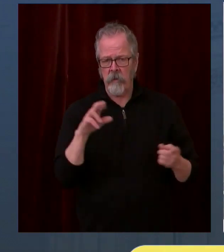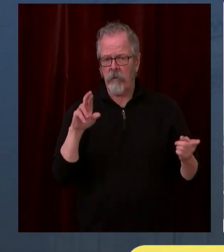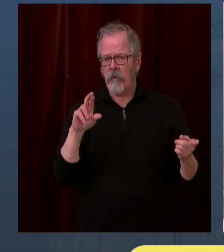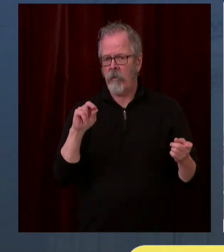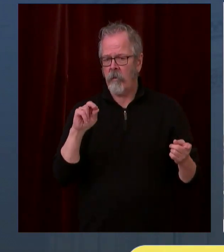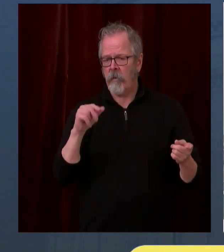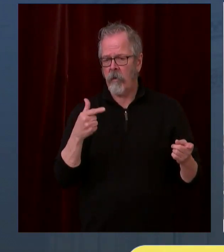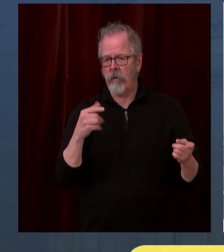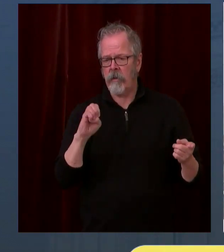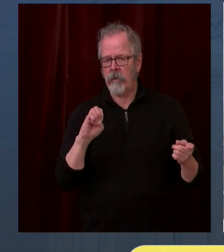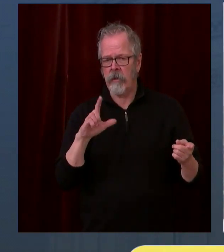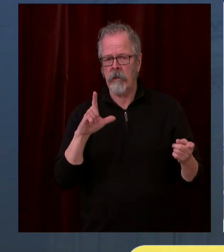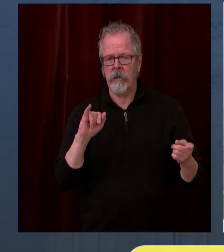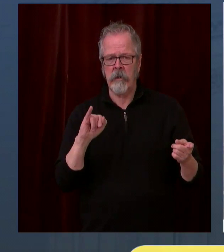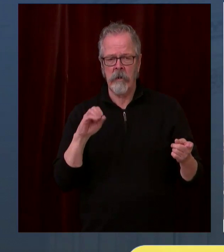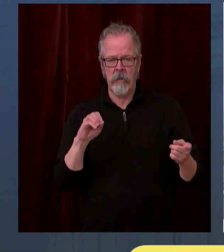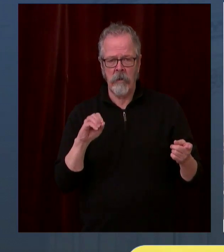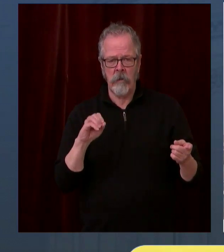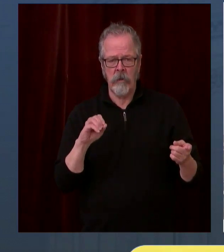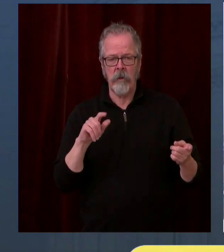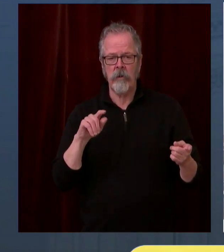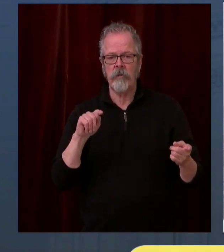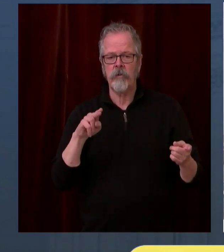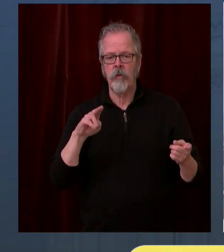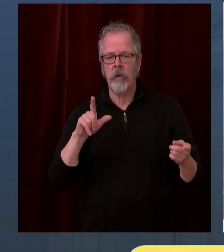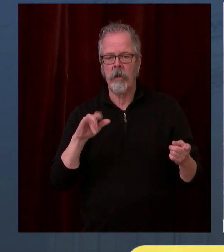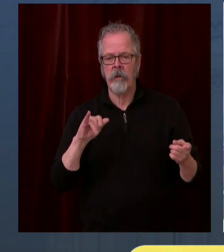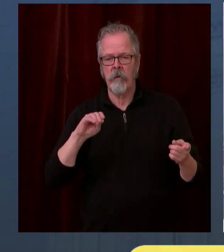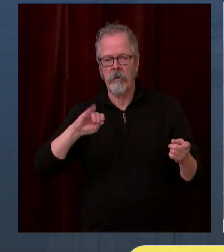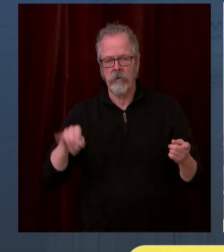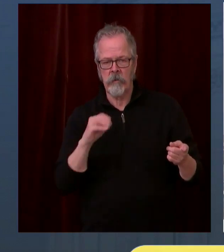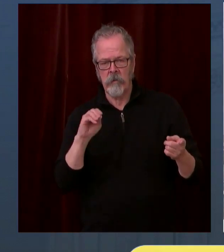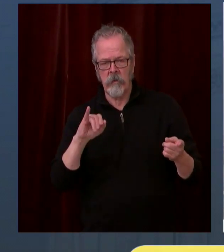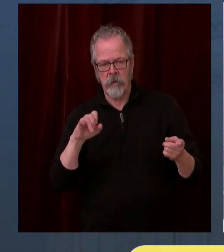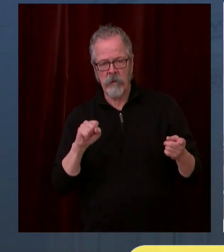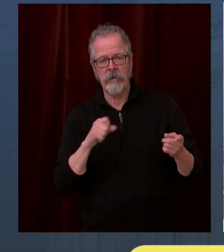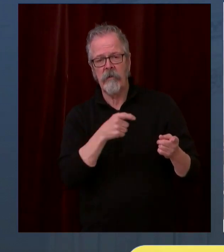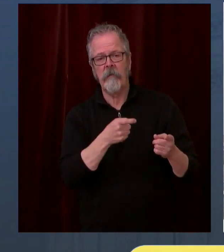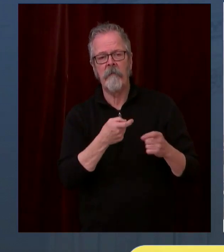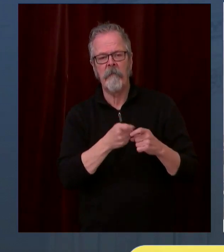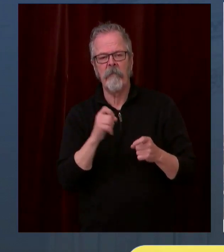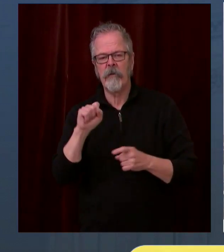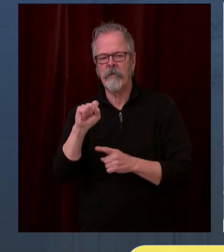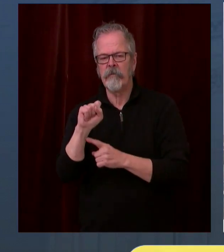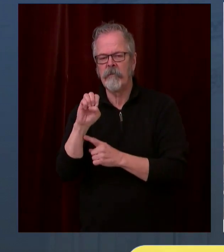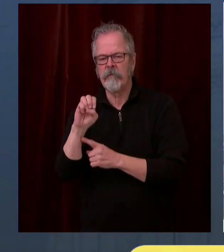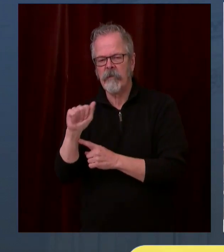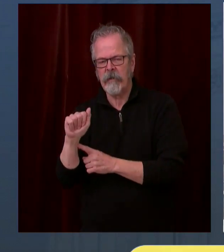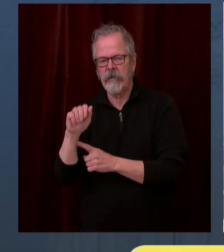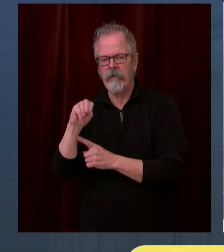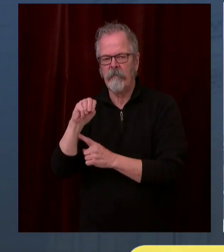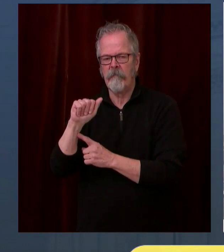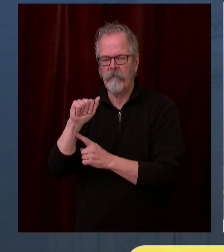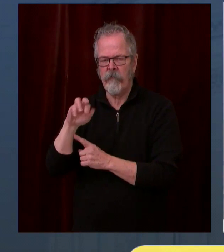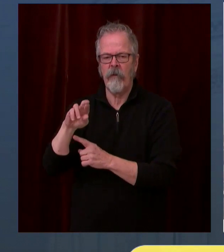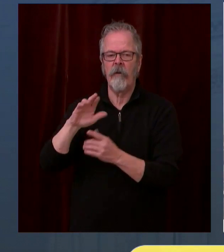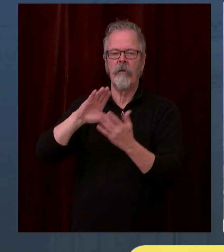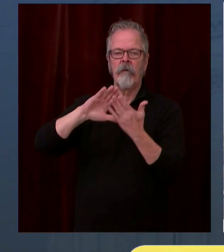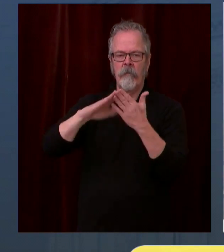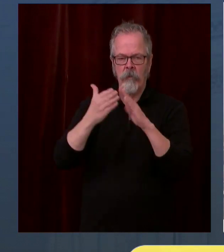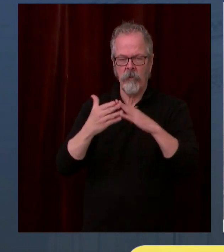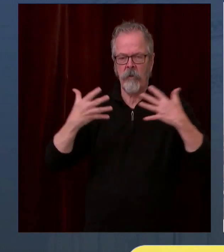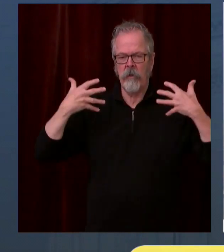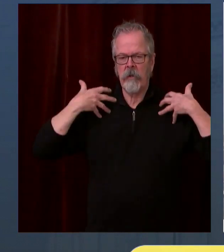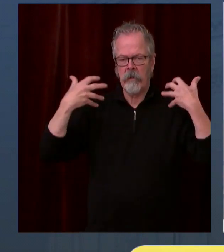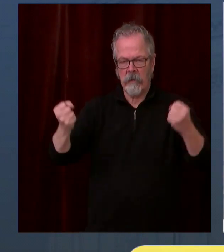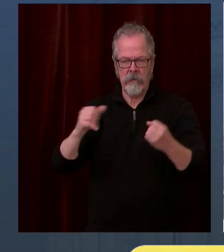CMAR is delighted to participate in this partnership to increase vaccination rates in the state of Washington. We need to work with